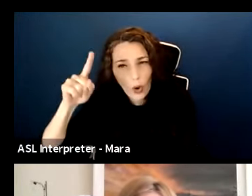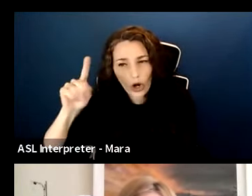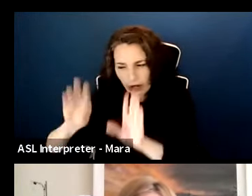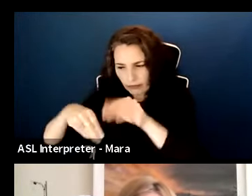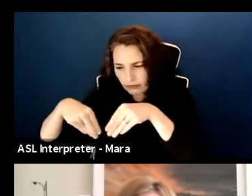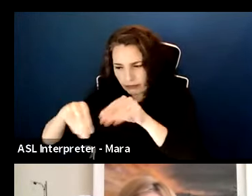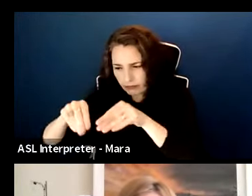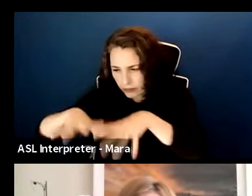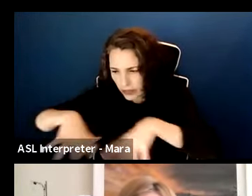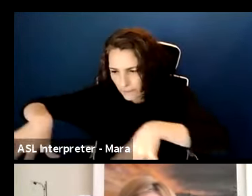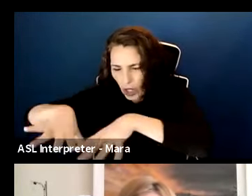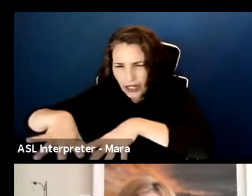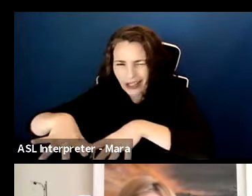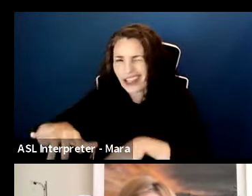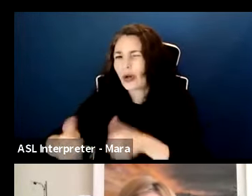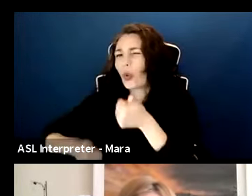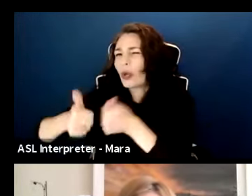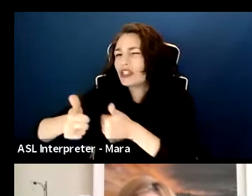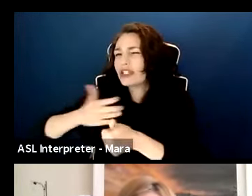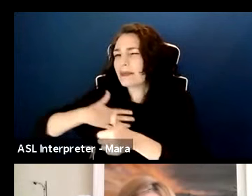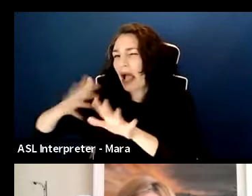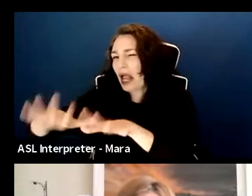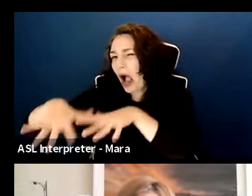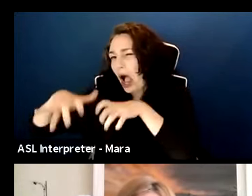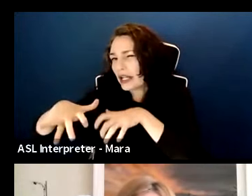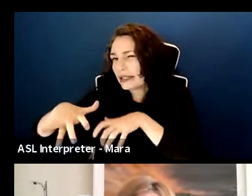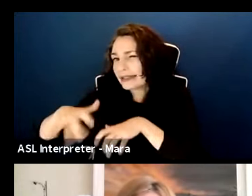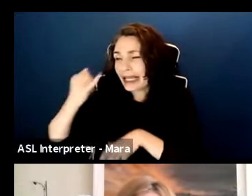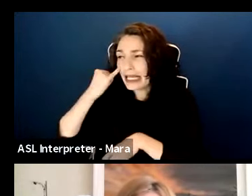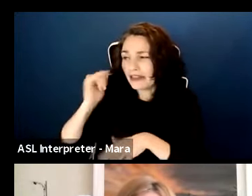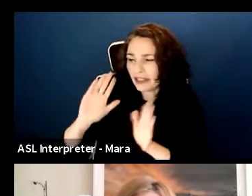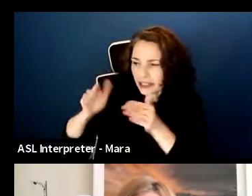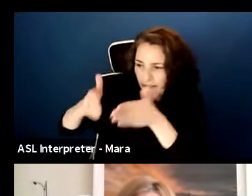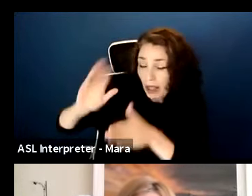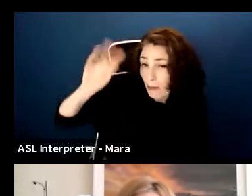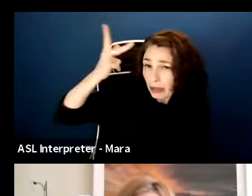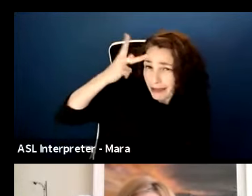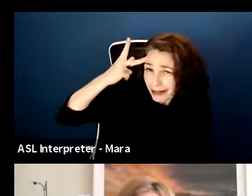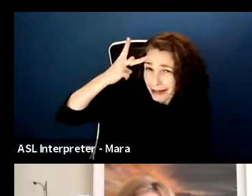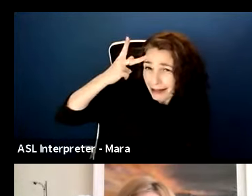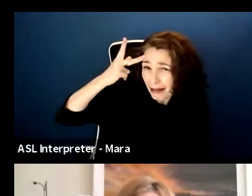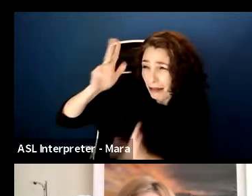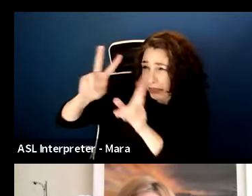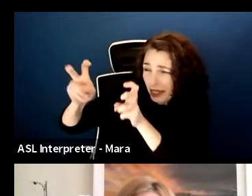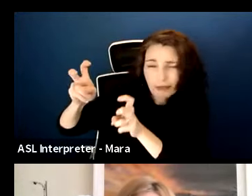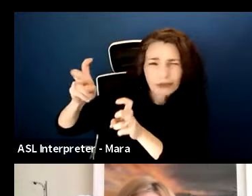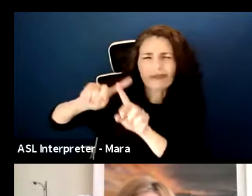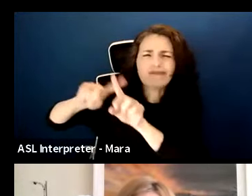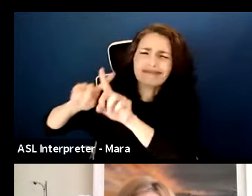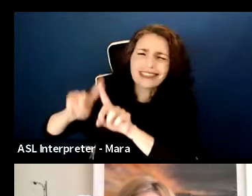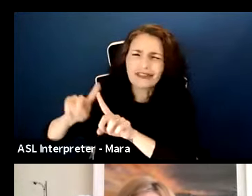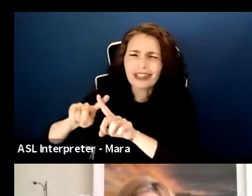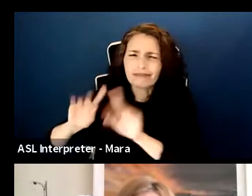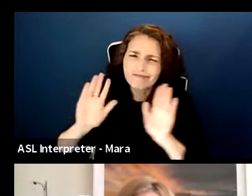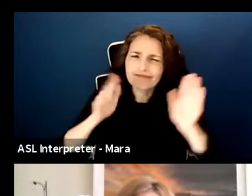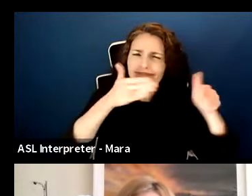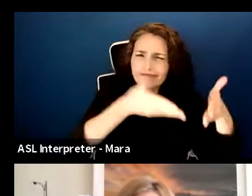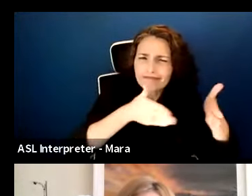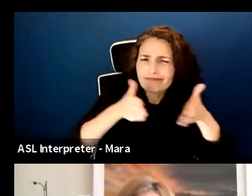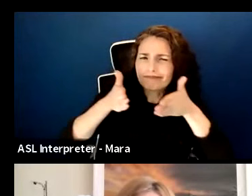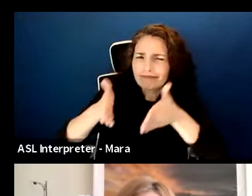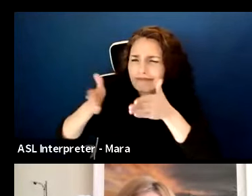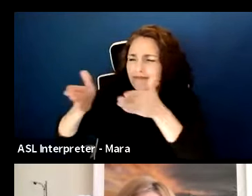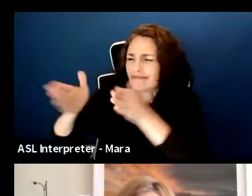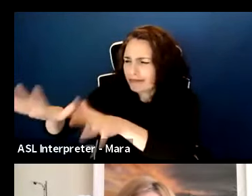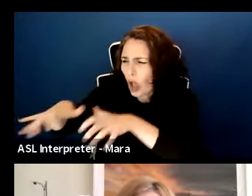speaker, you have to know your audience, whatever this political, you know, whatever the case may be, but, uh, one way to go about doing it, uh, opposed